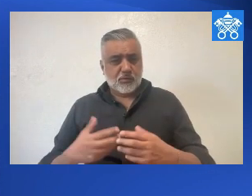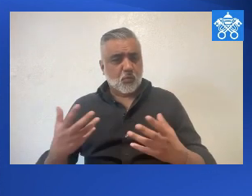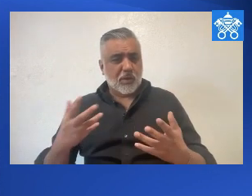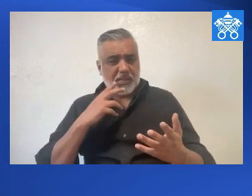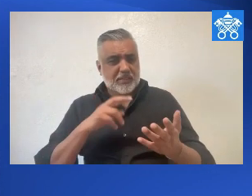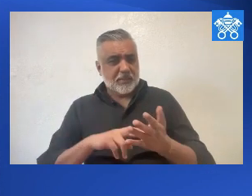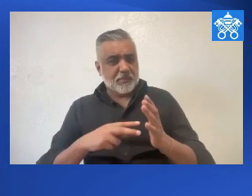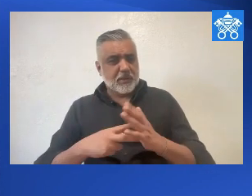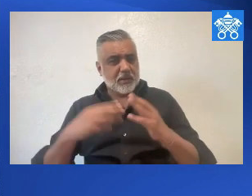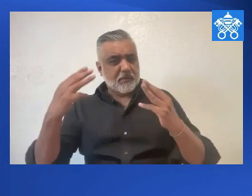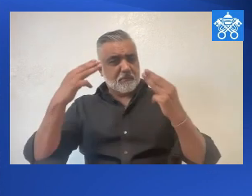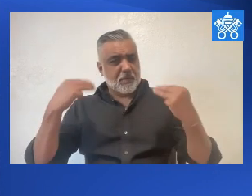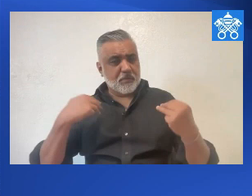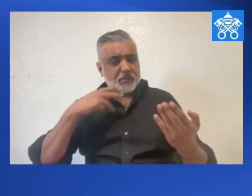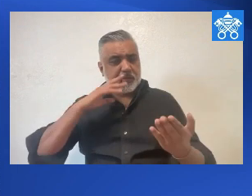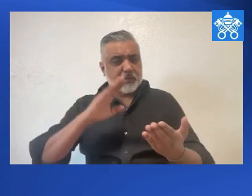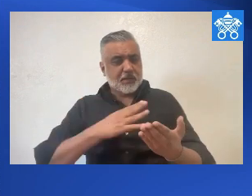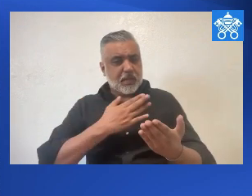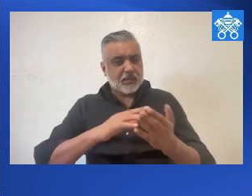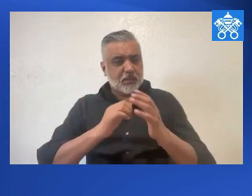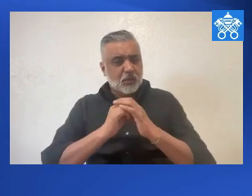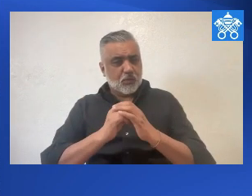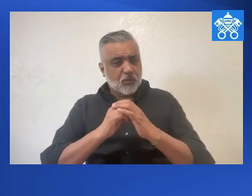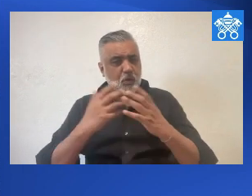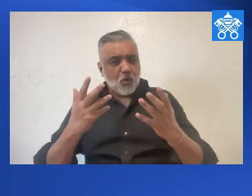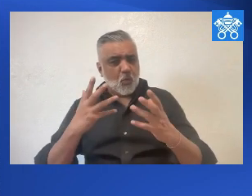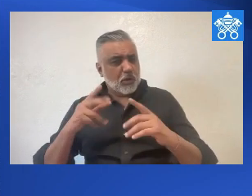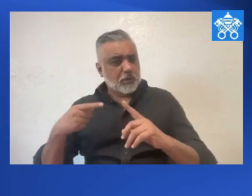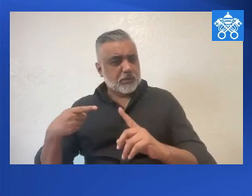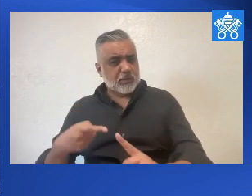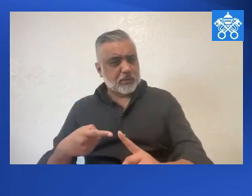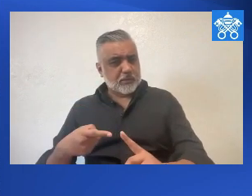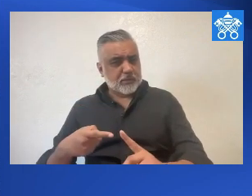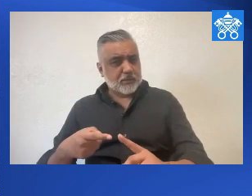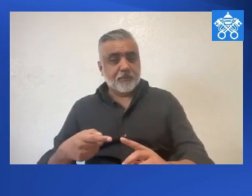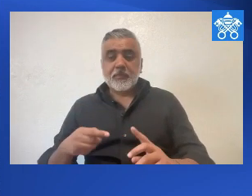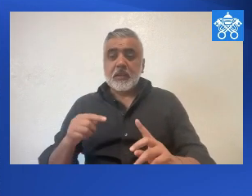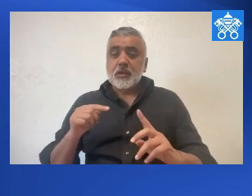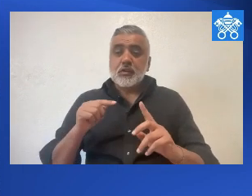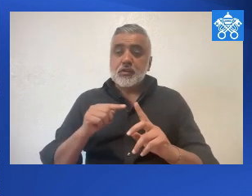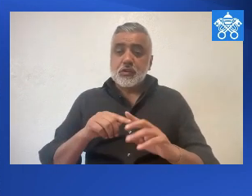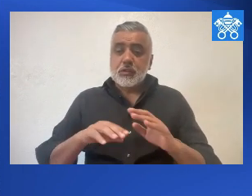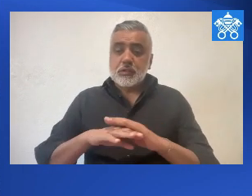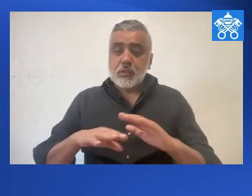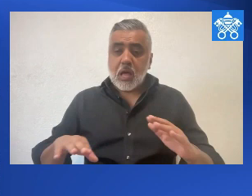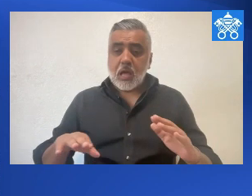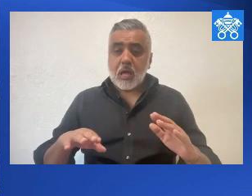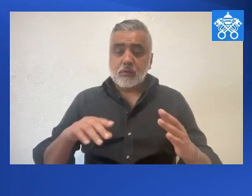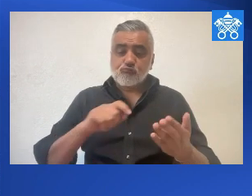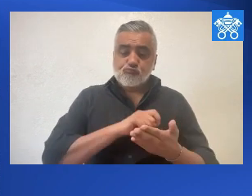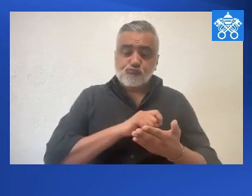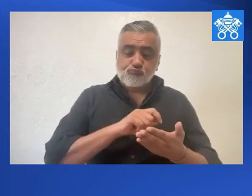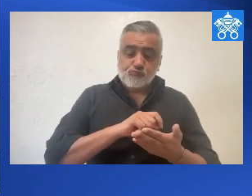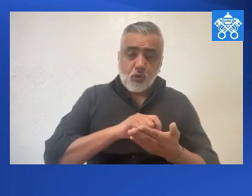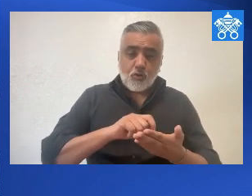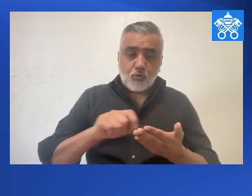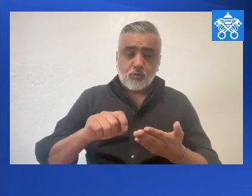So then, what is the meaning of Mary's Canticle? What's the sense of it? She does not